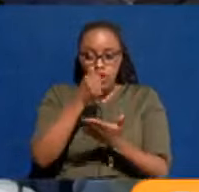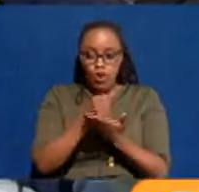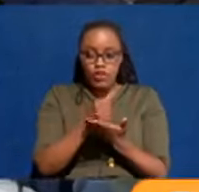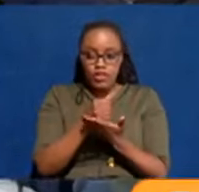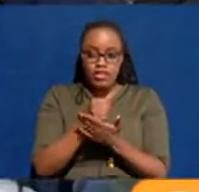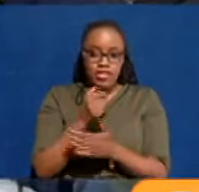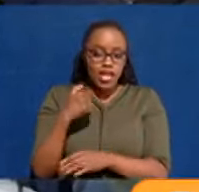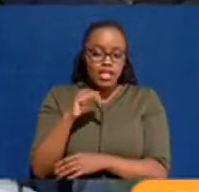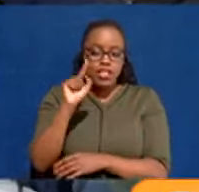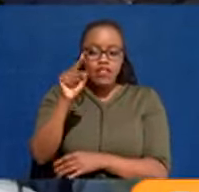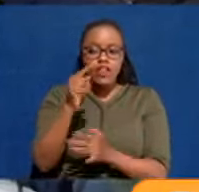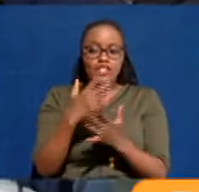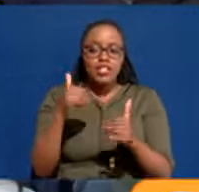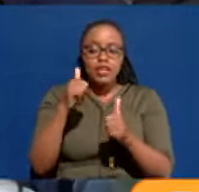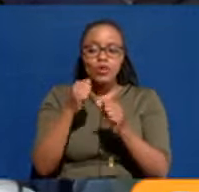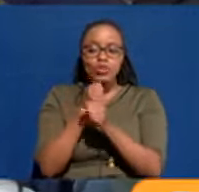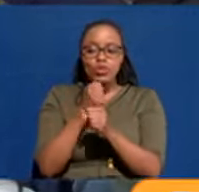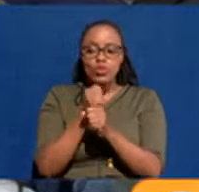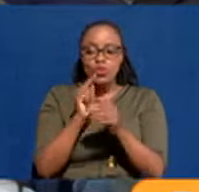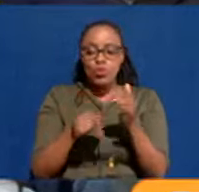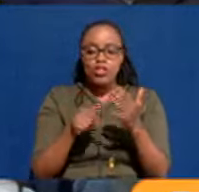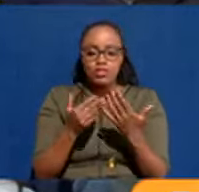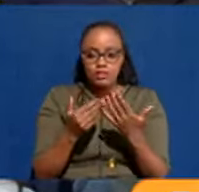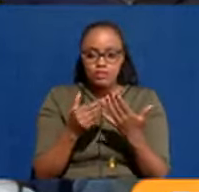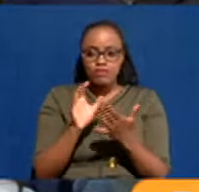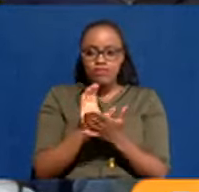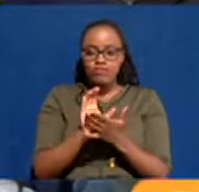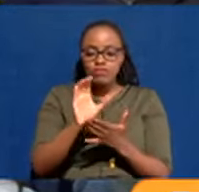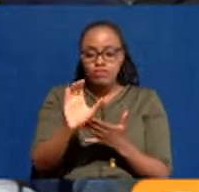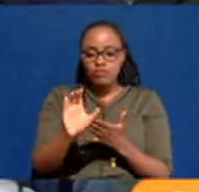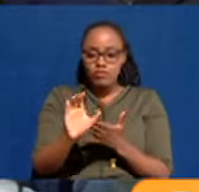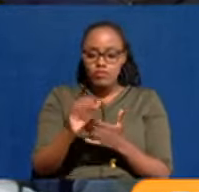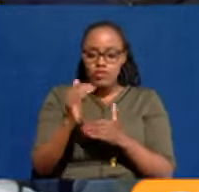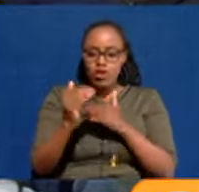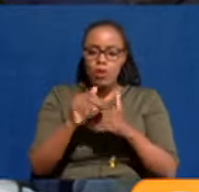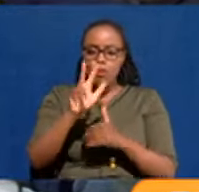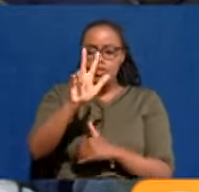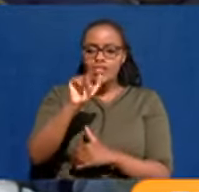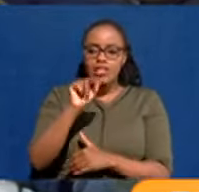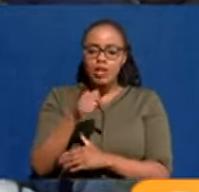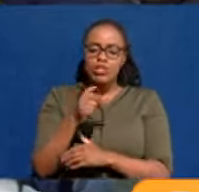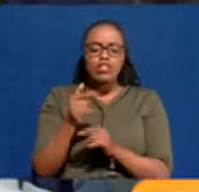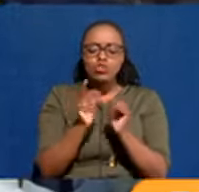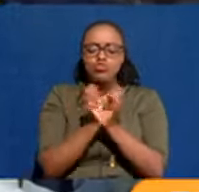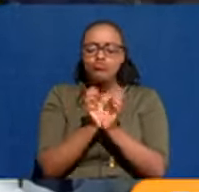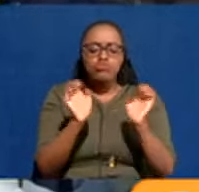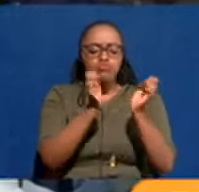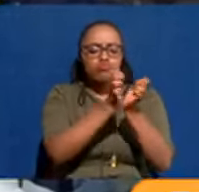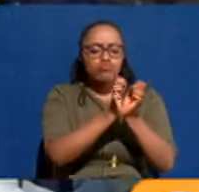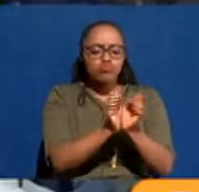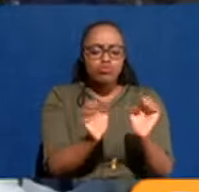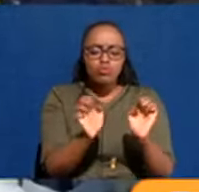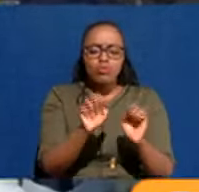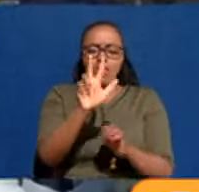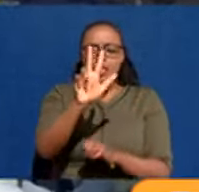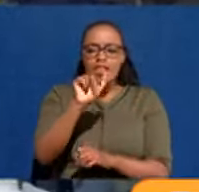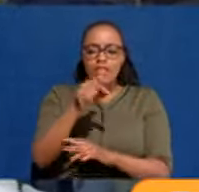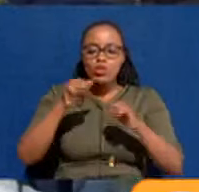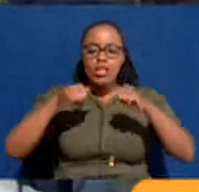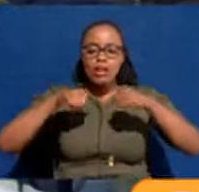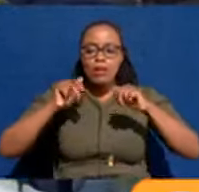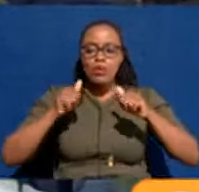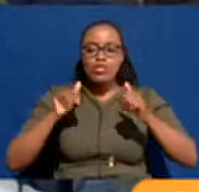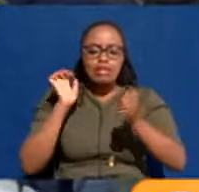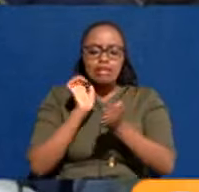the first thing we did was to release almost 3,000 impounded border borders that had been